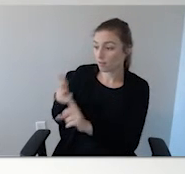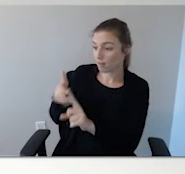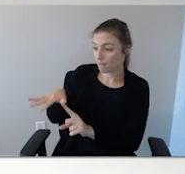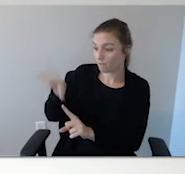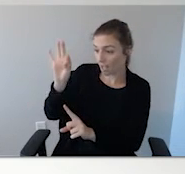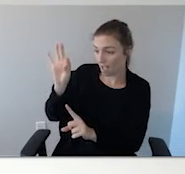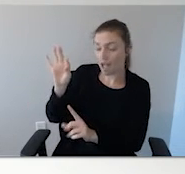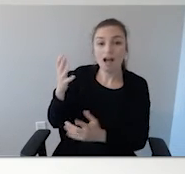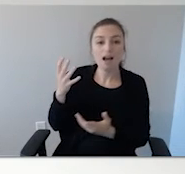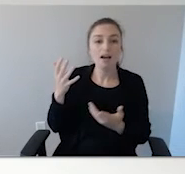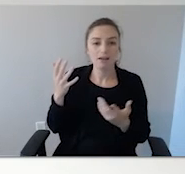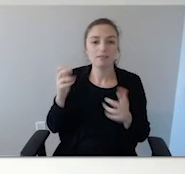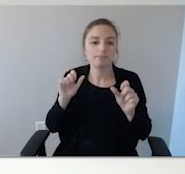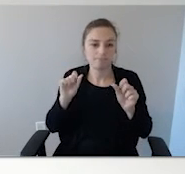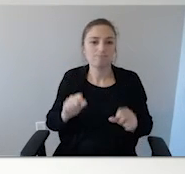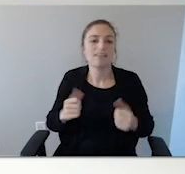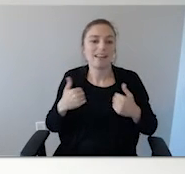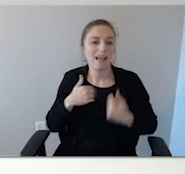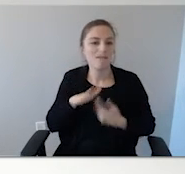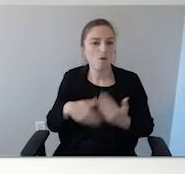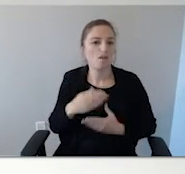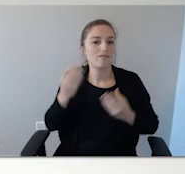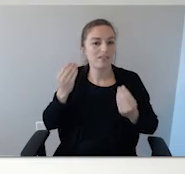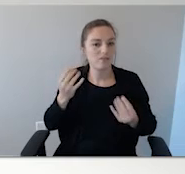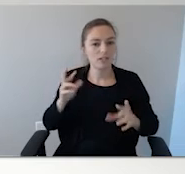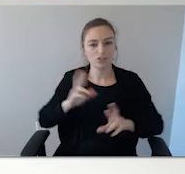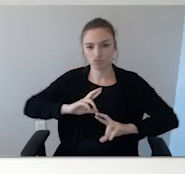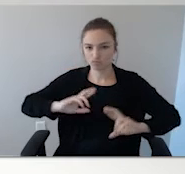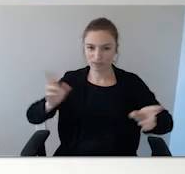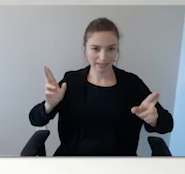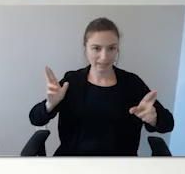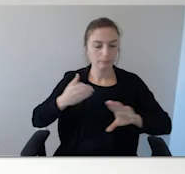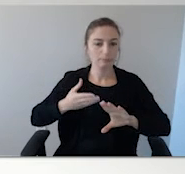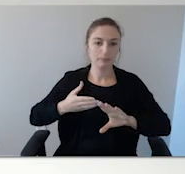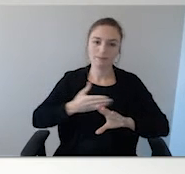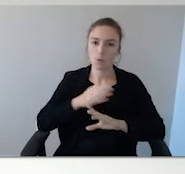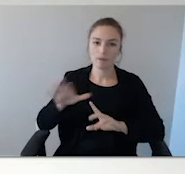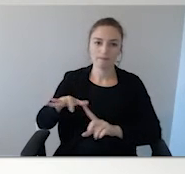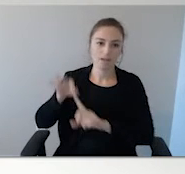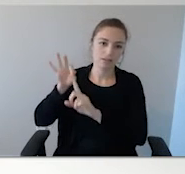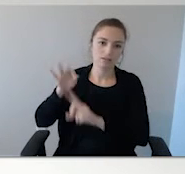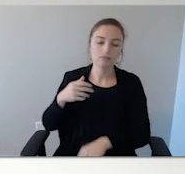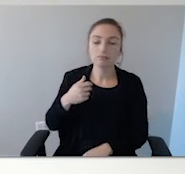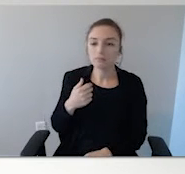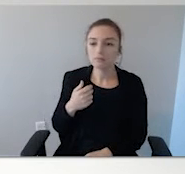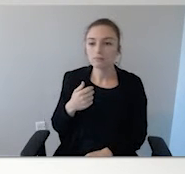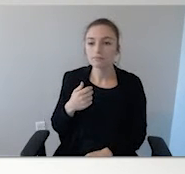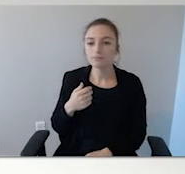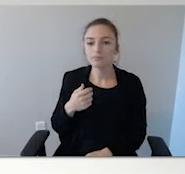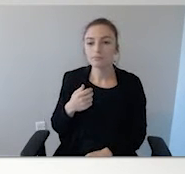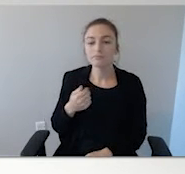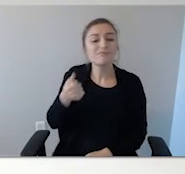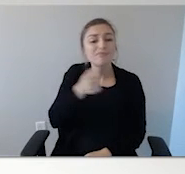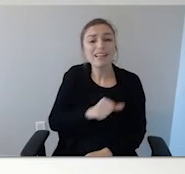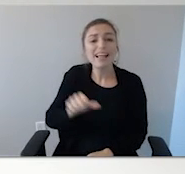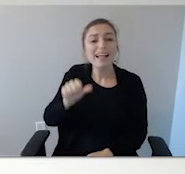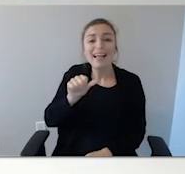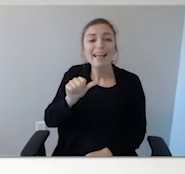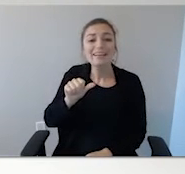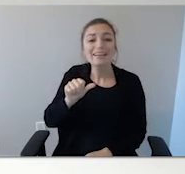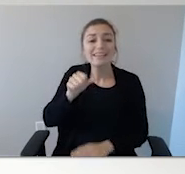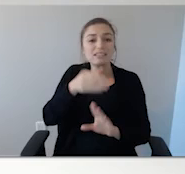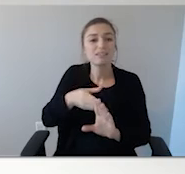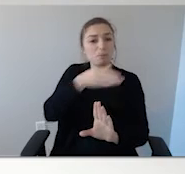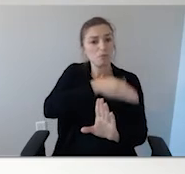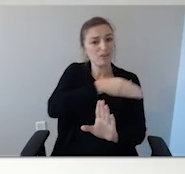elopement situation, then they will have all this information that they need. Any previous elopement wandering behavior, where did they go?